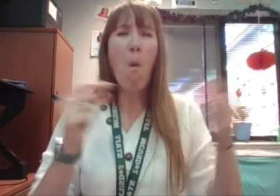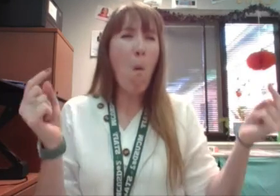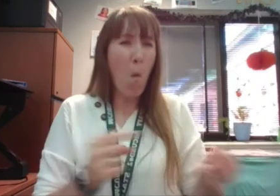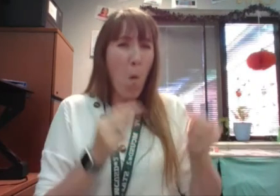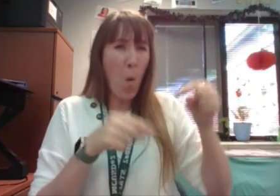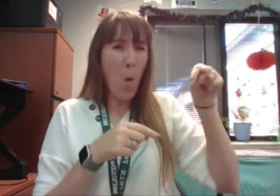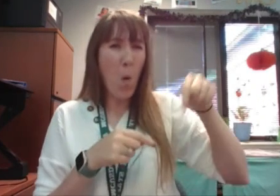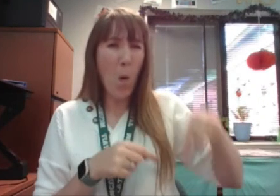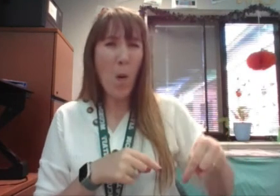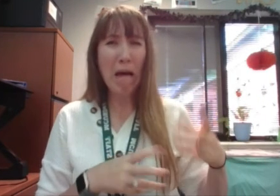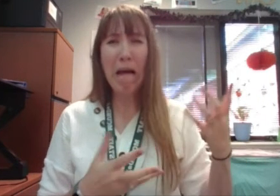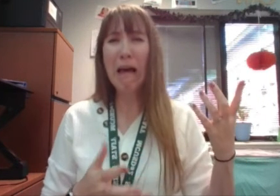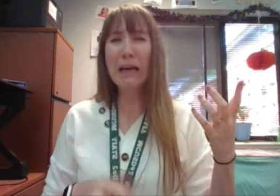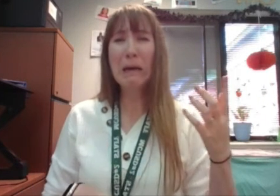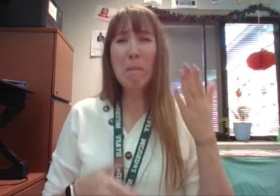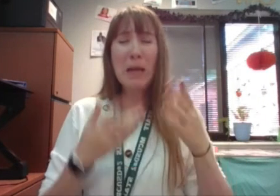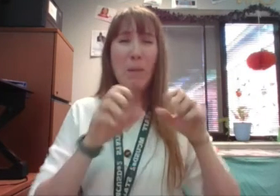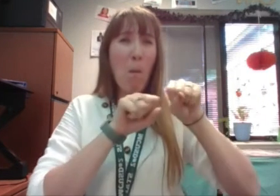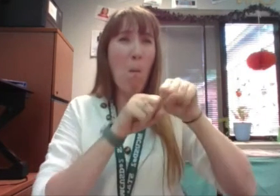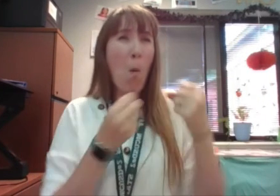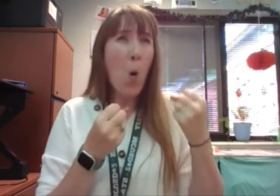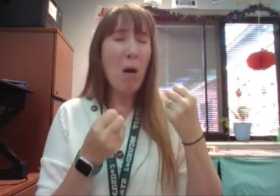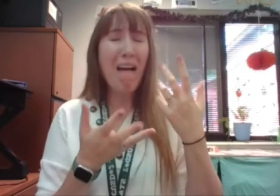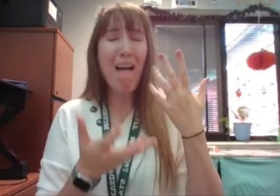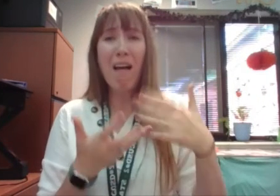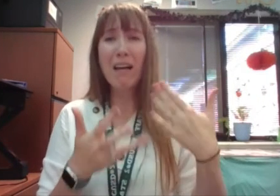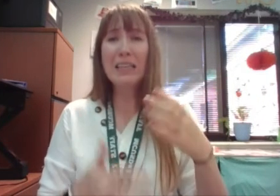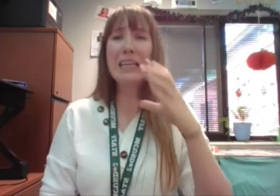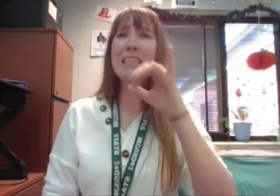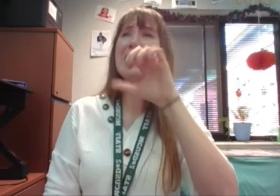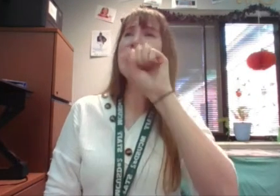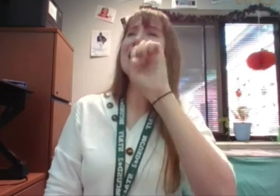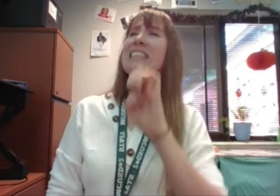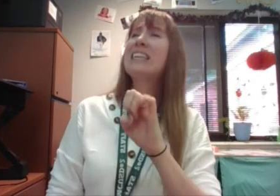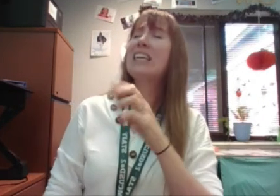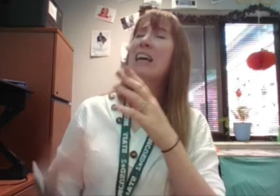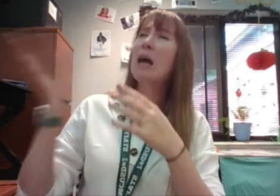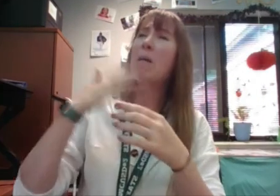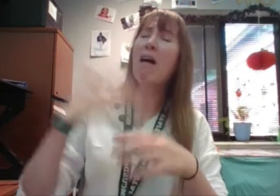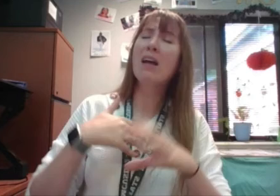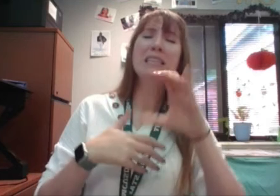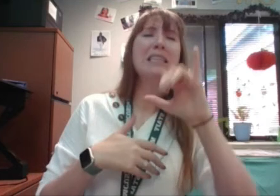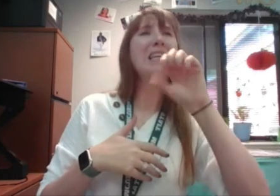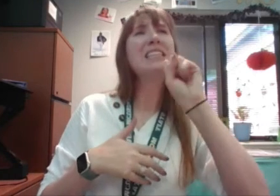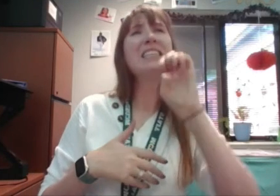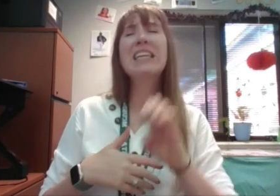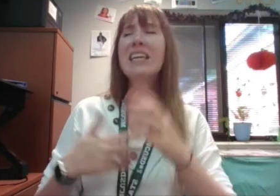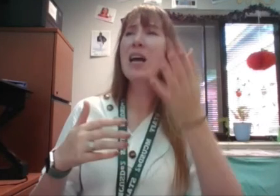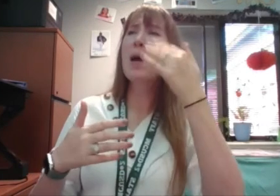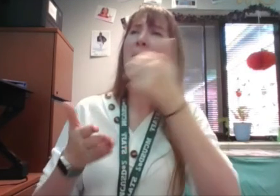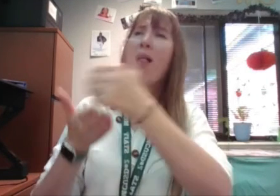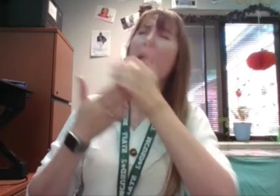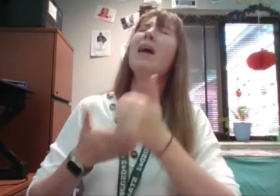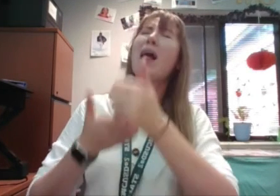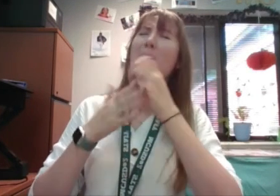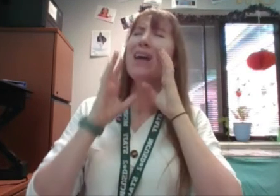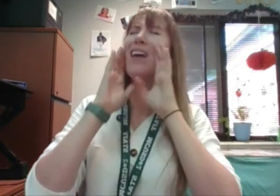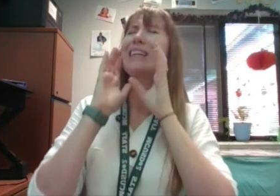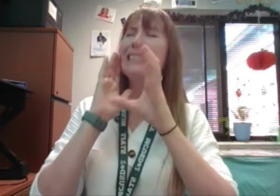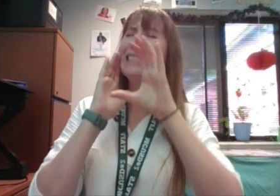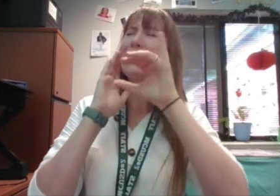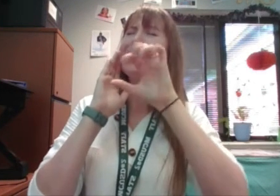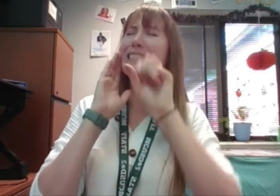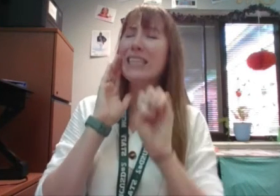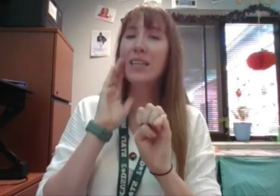She groans. It might be broken. Sissy! She calls. Sissy! Come and help me! Sissy! Sissy!